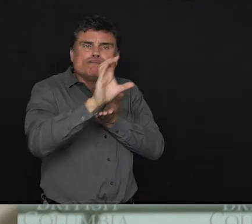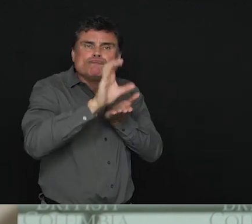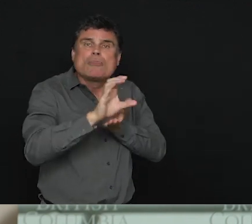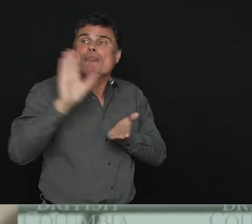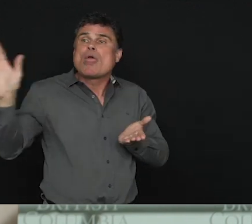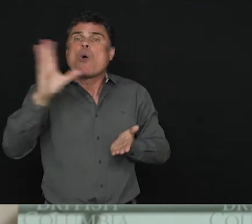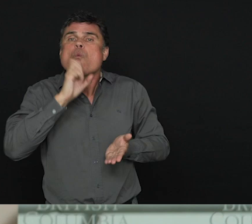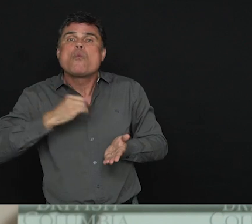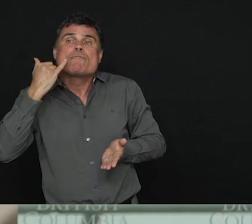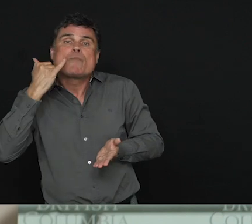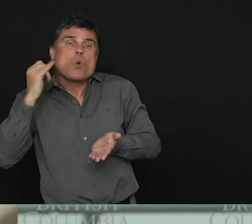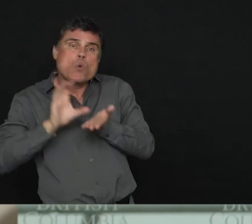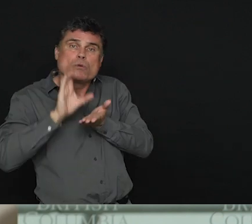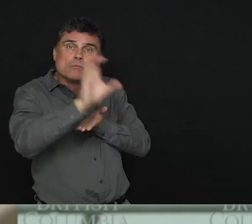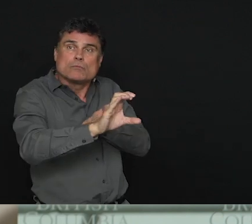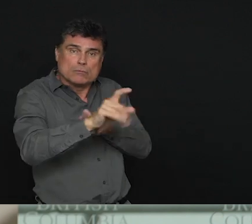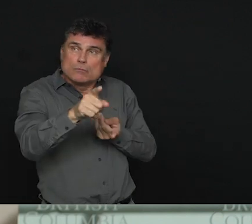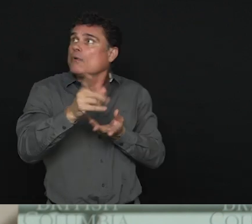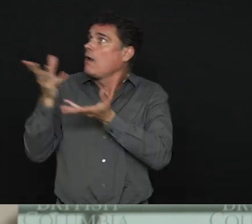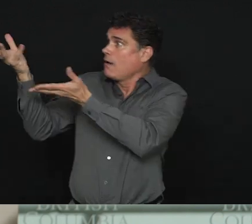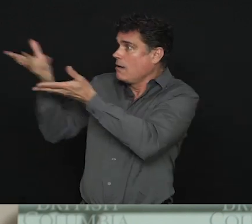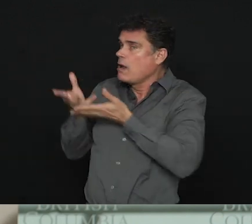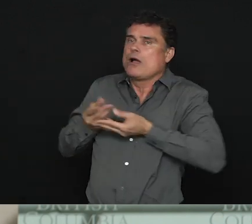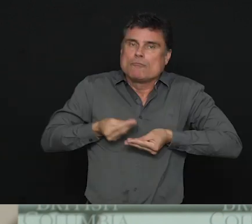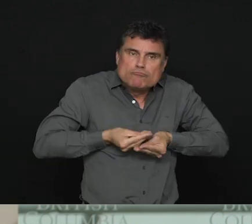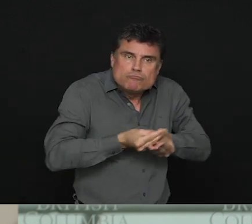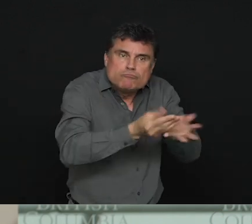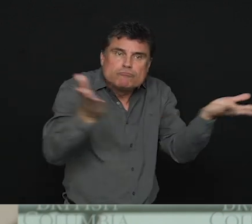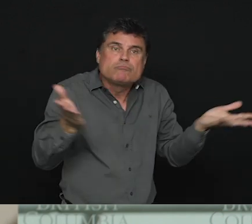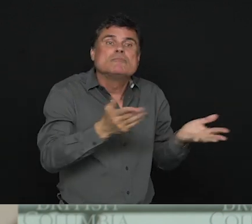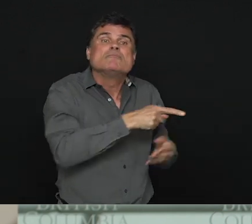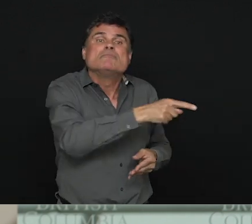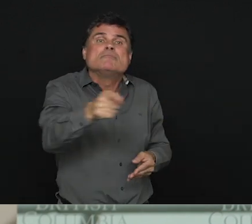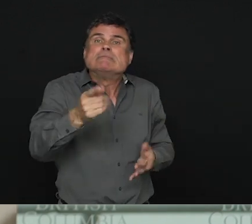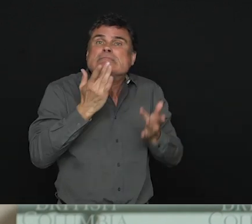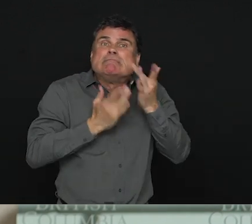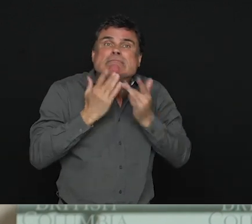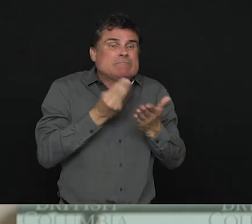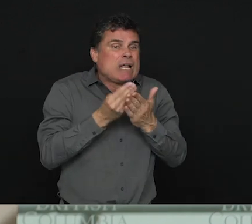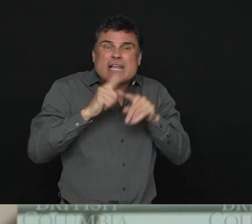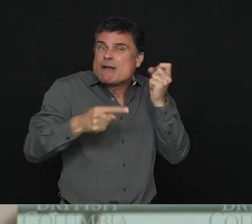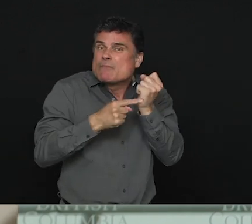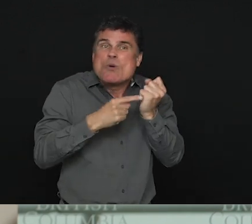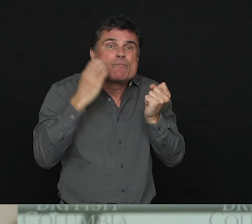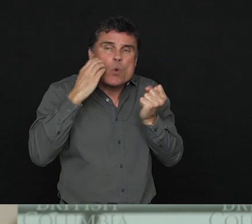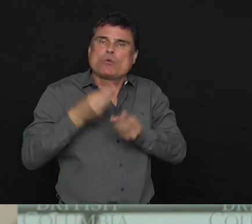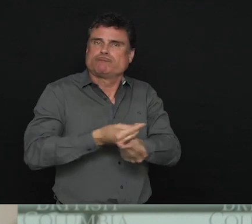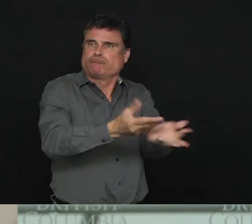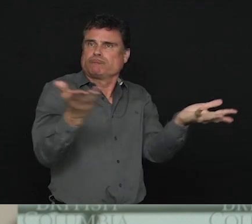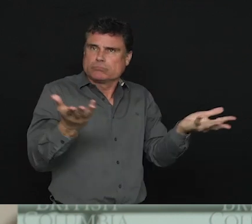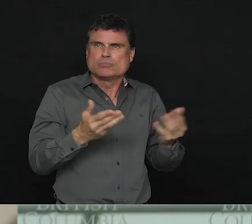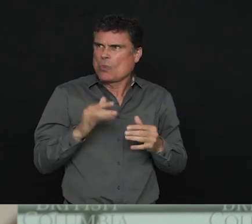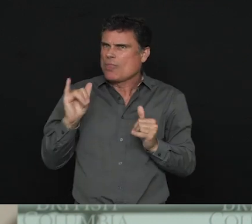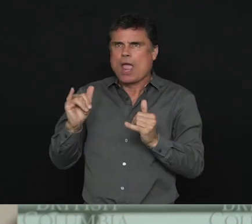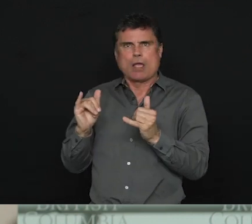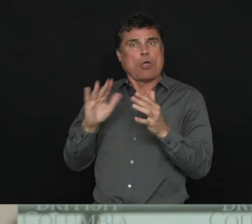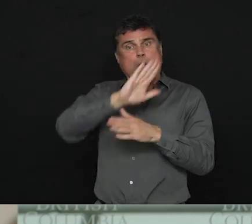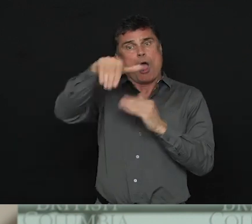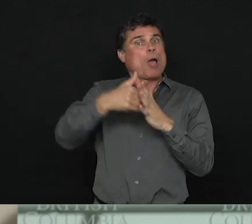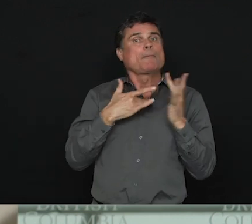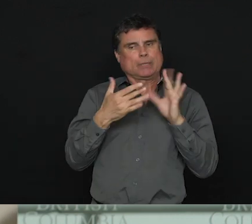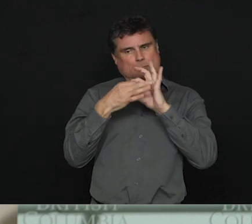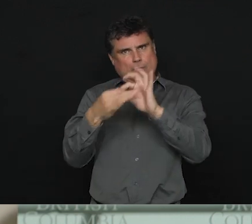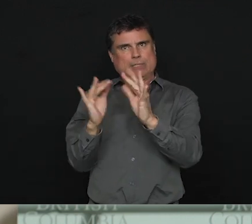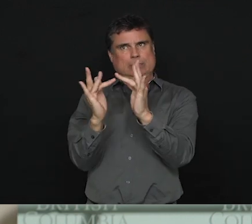clients rely on. All of these measures we're taking to move online are helping to flatten the curve in BC.